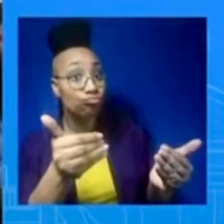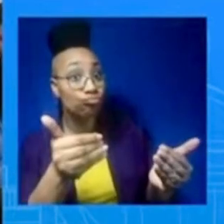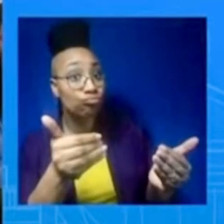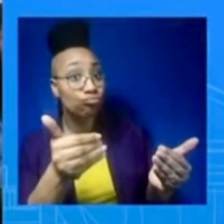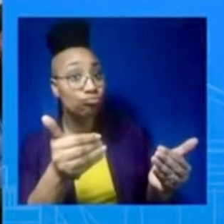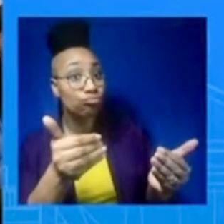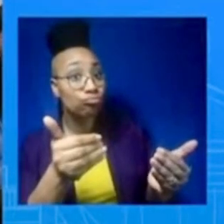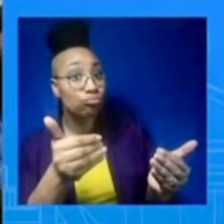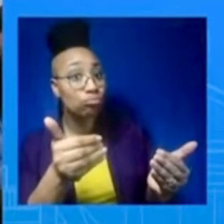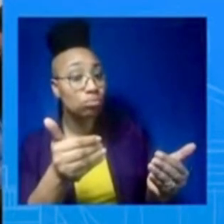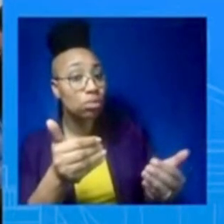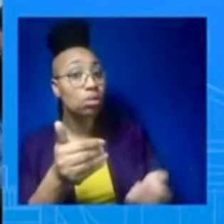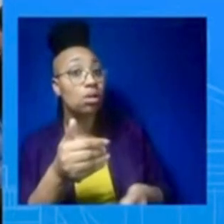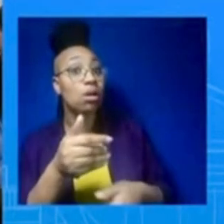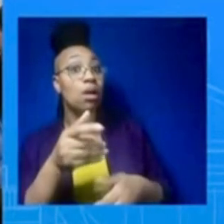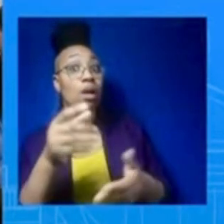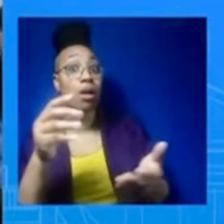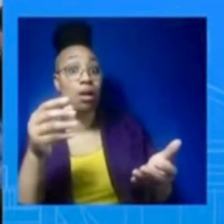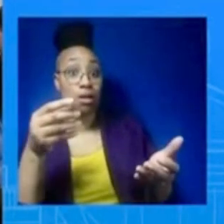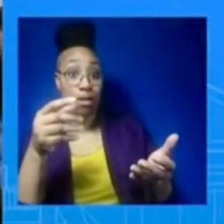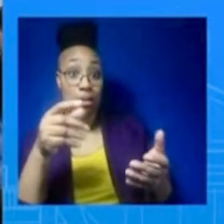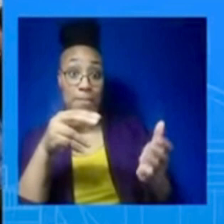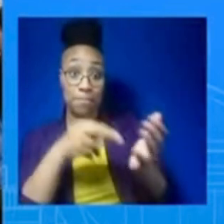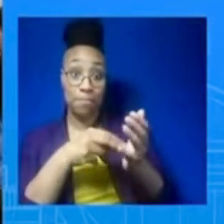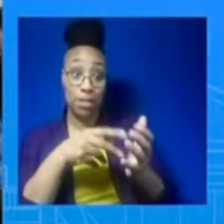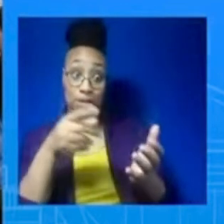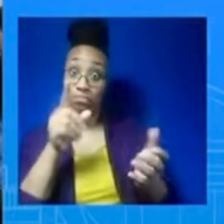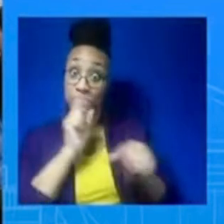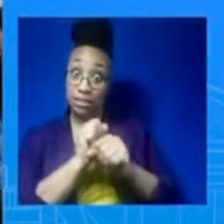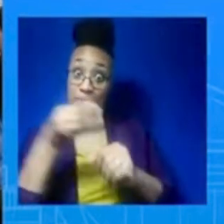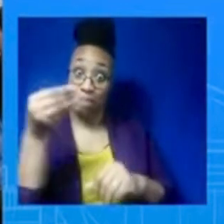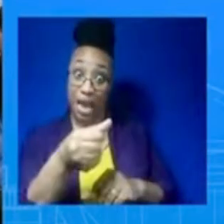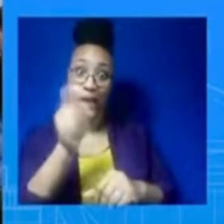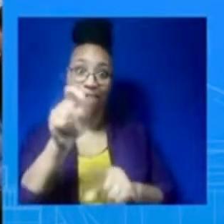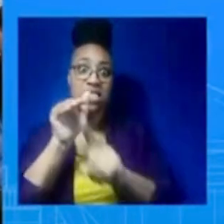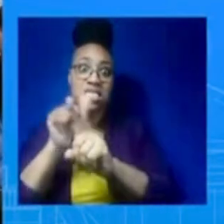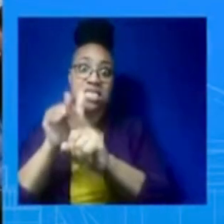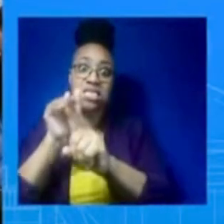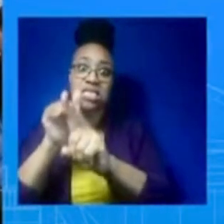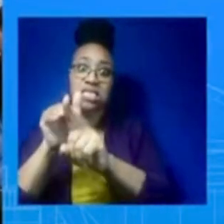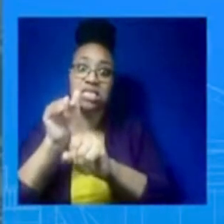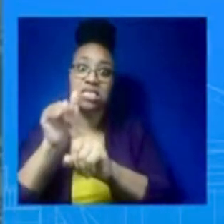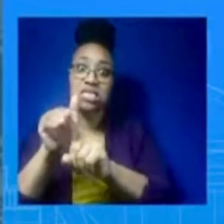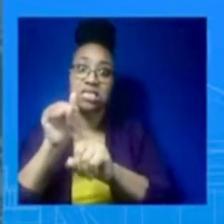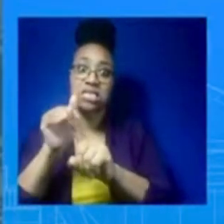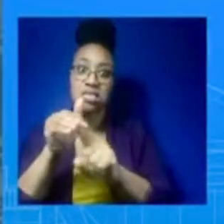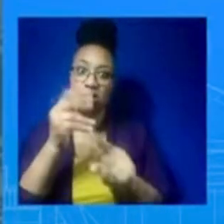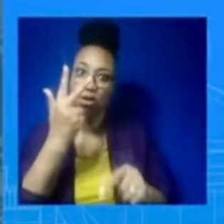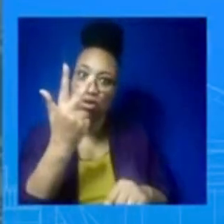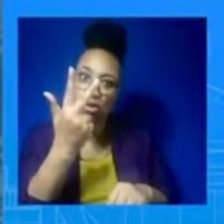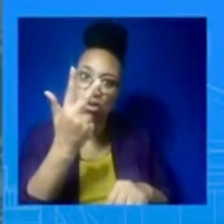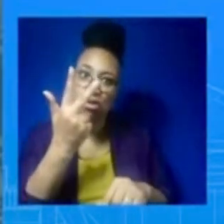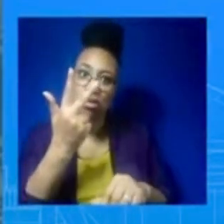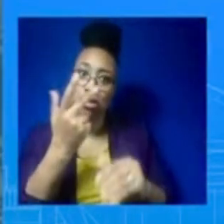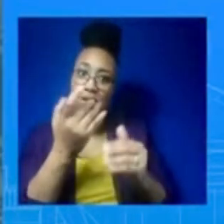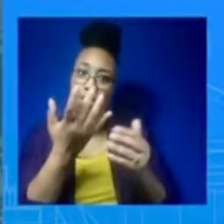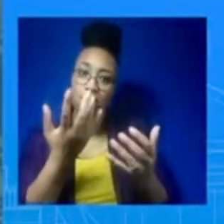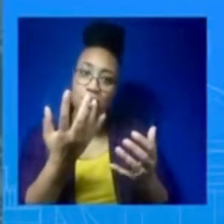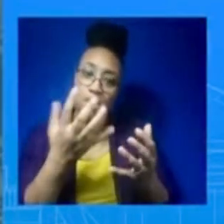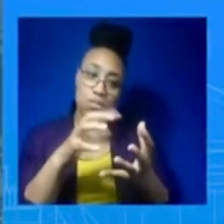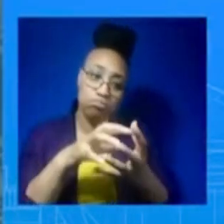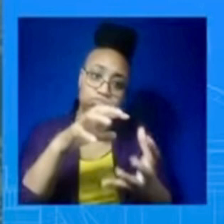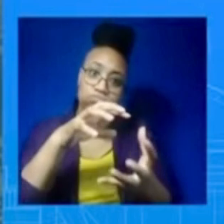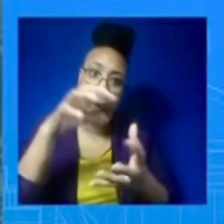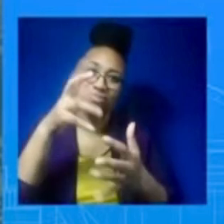been indication thus far, a recent indication from the company, that they could back off that commitment. So I don't have any indication that they are backing